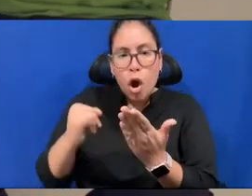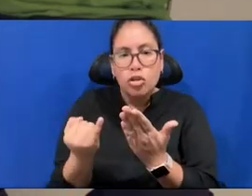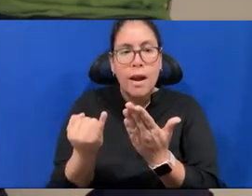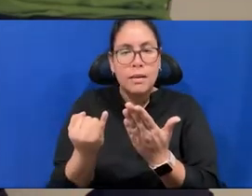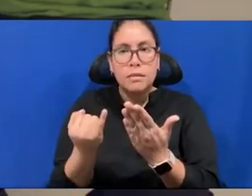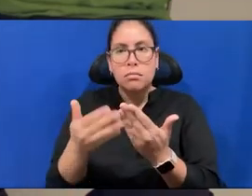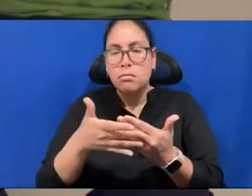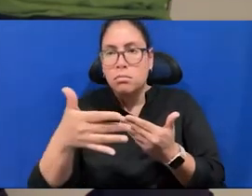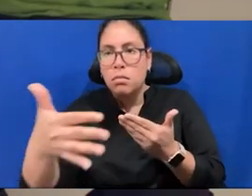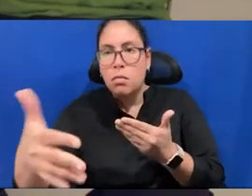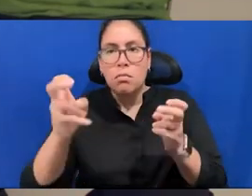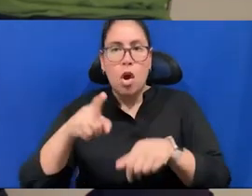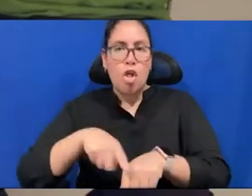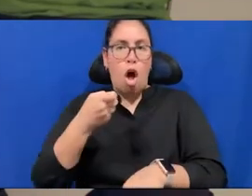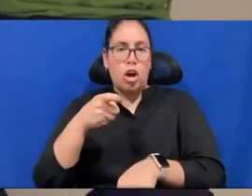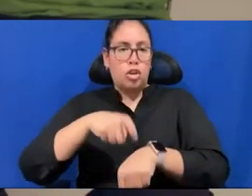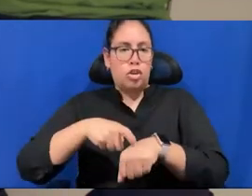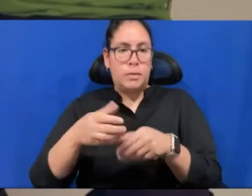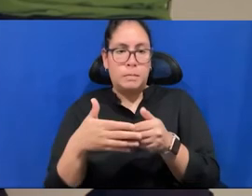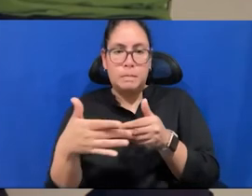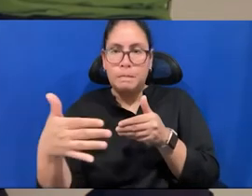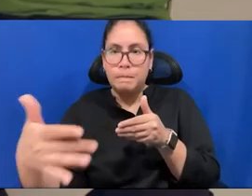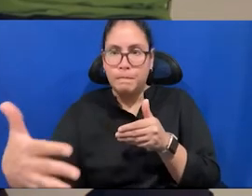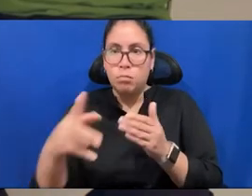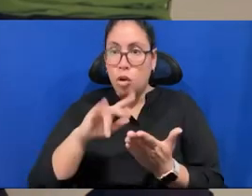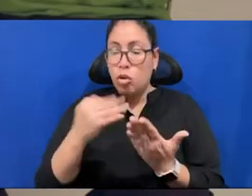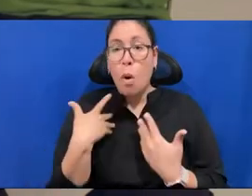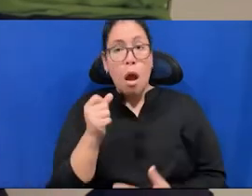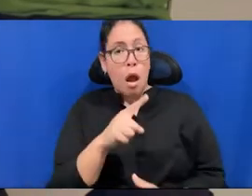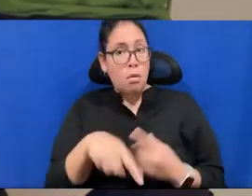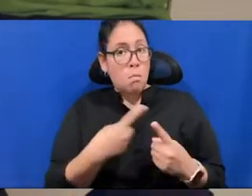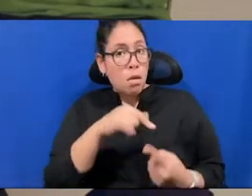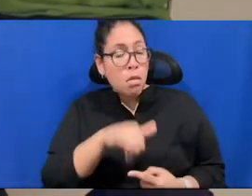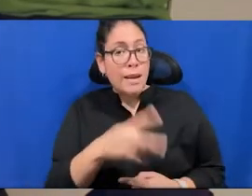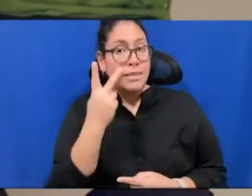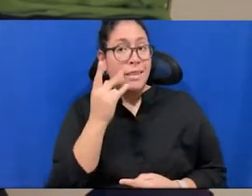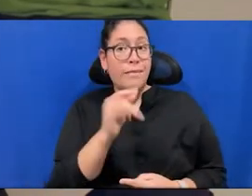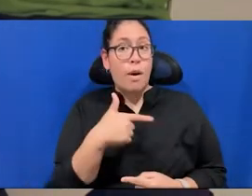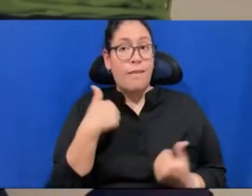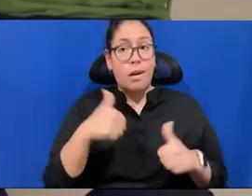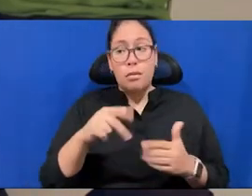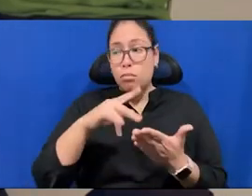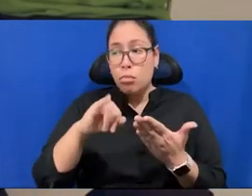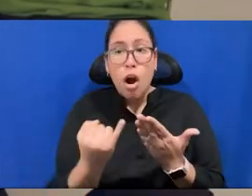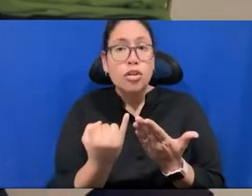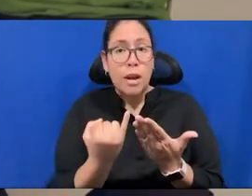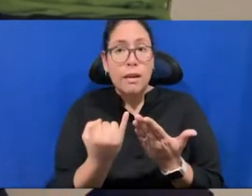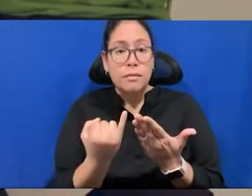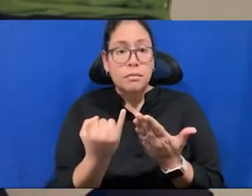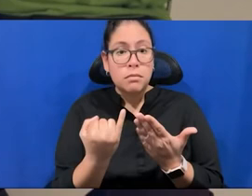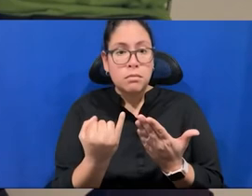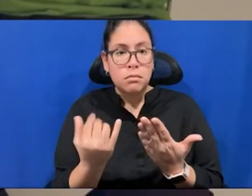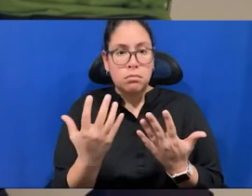I wanted to ask you about that and see if you have projects which are more long durational, which are not related to exhibitions.